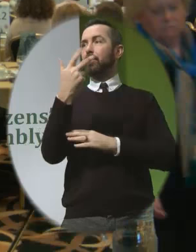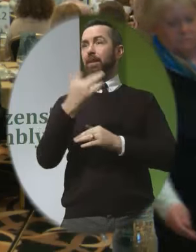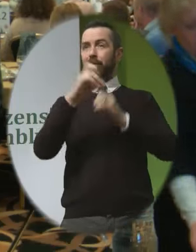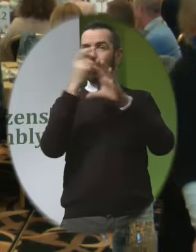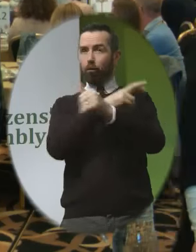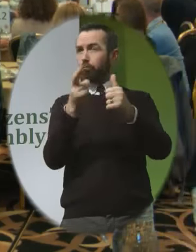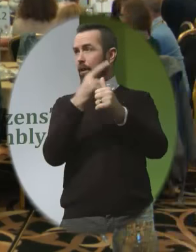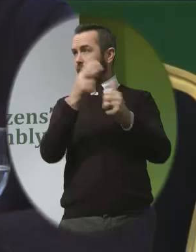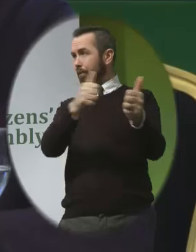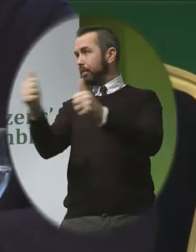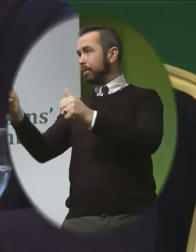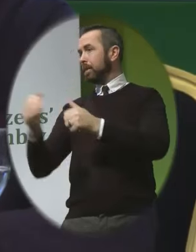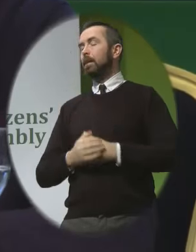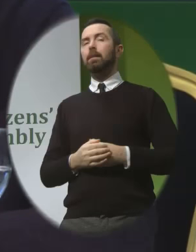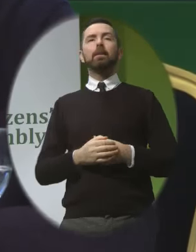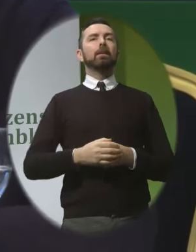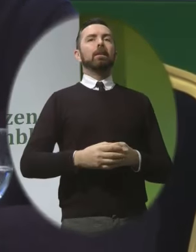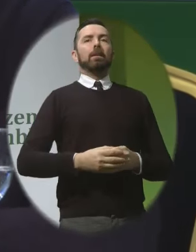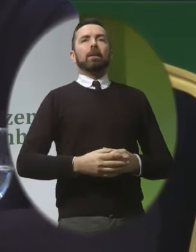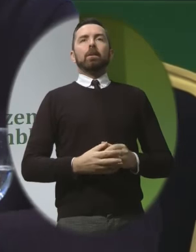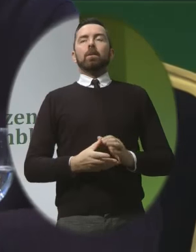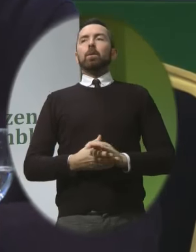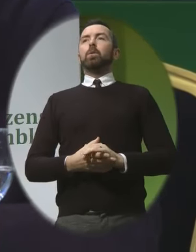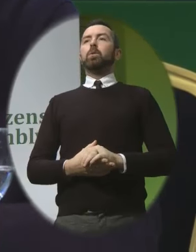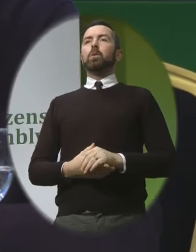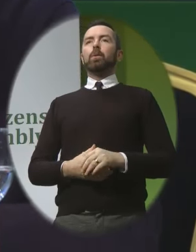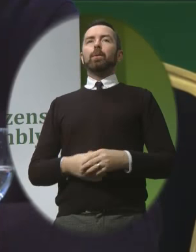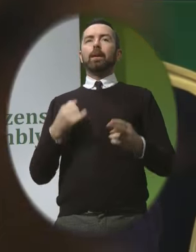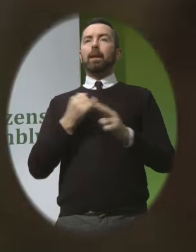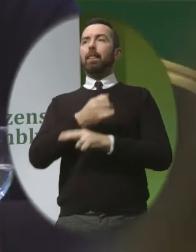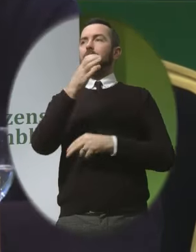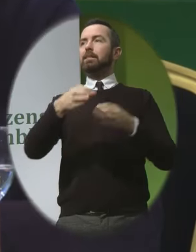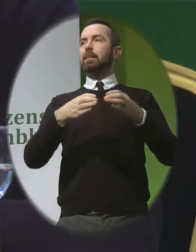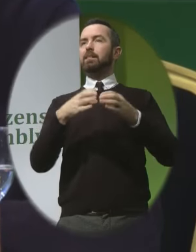and in this session we have